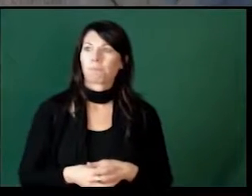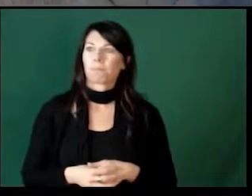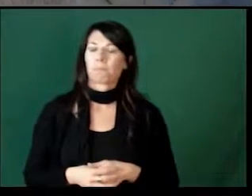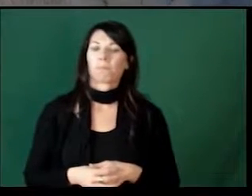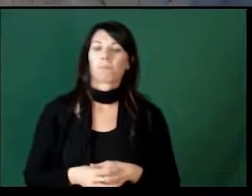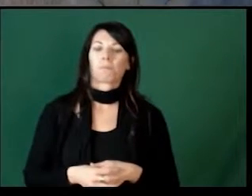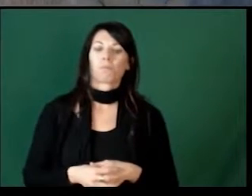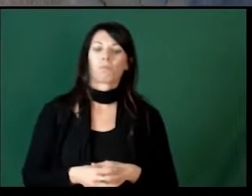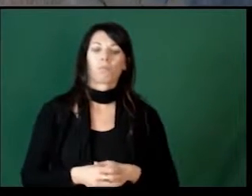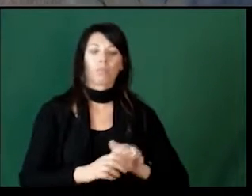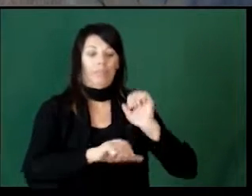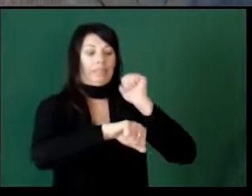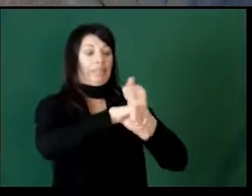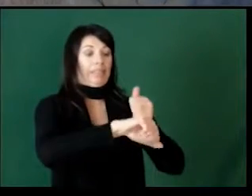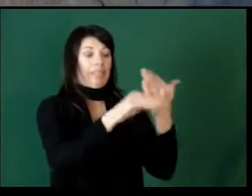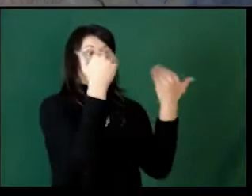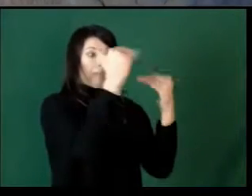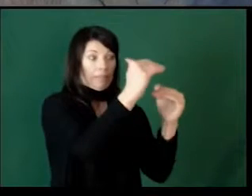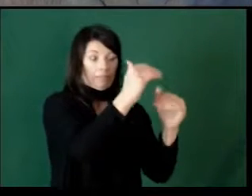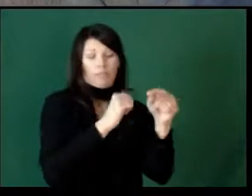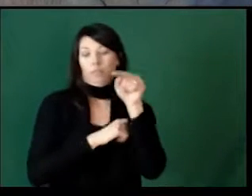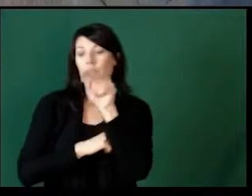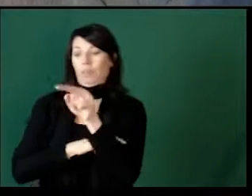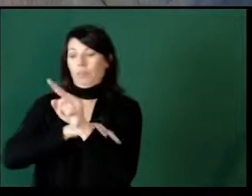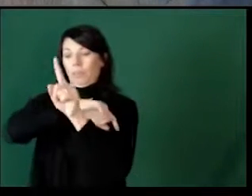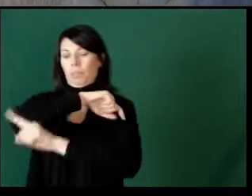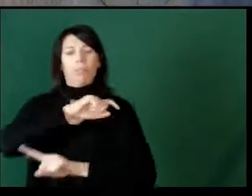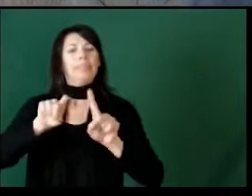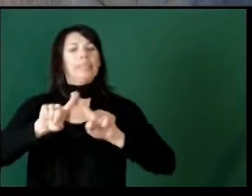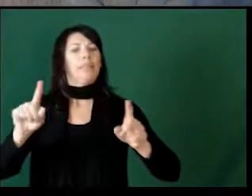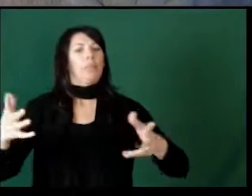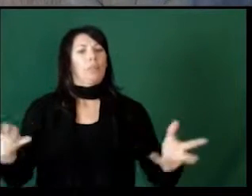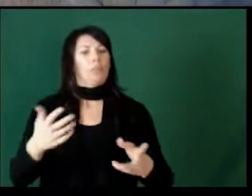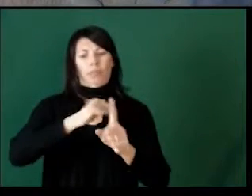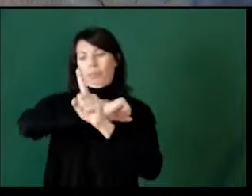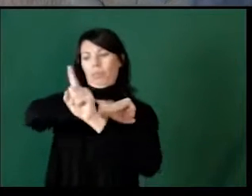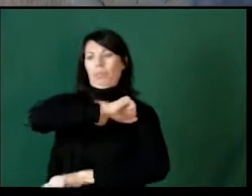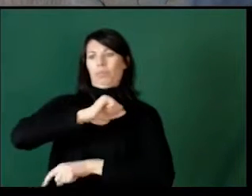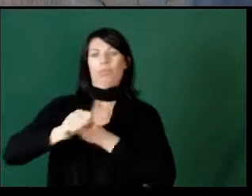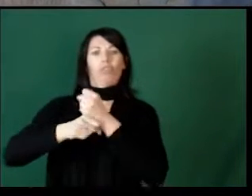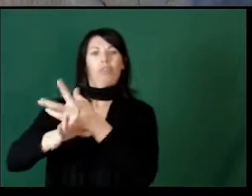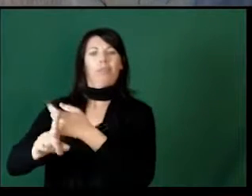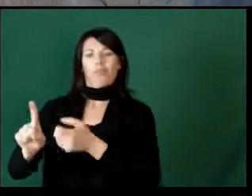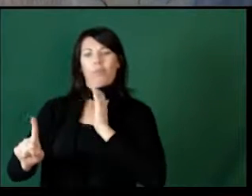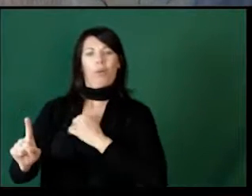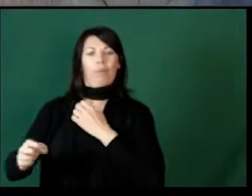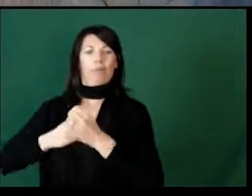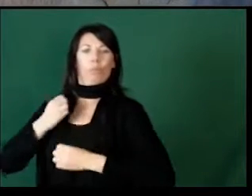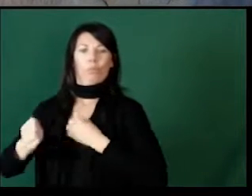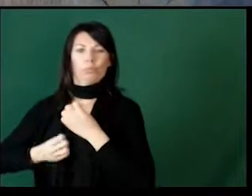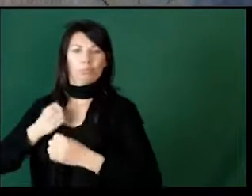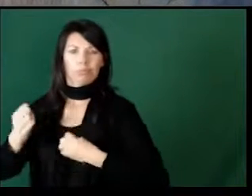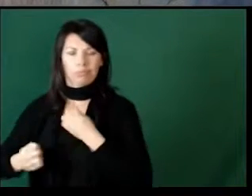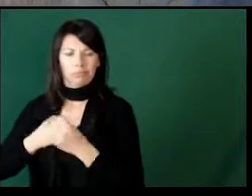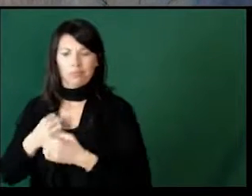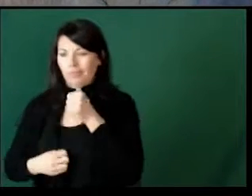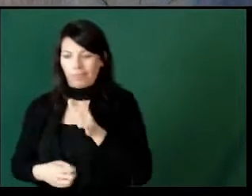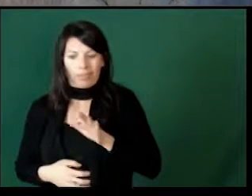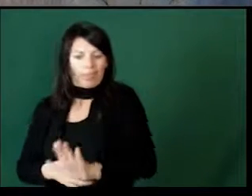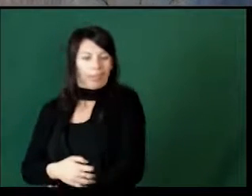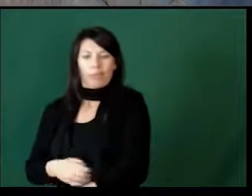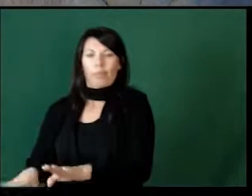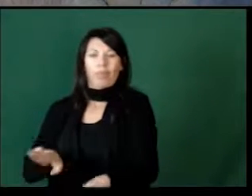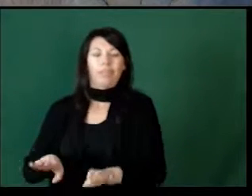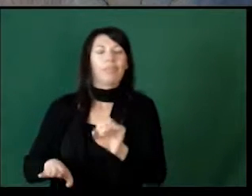So the differences between setting limits and punishment, punishment comes from our emotion, not